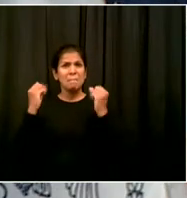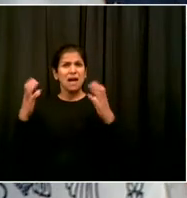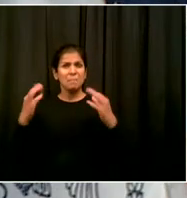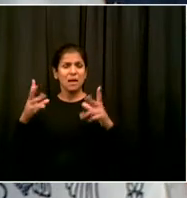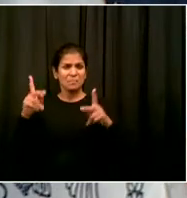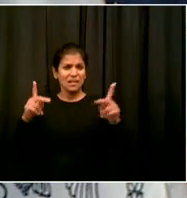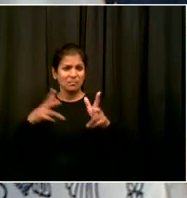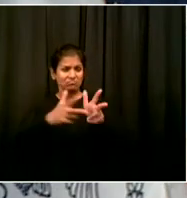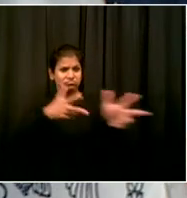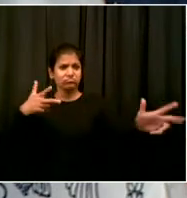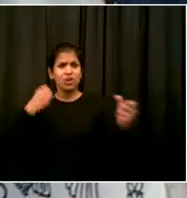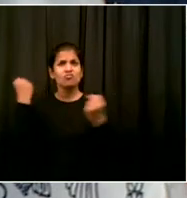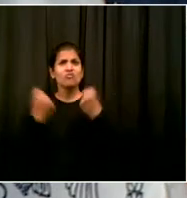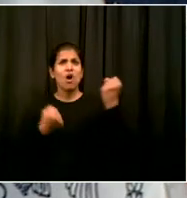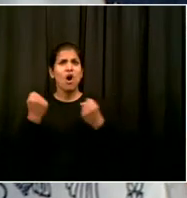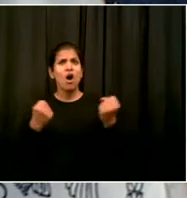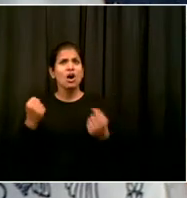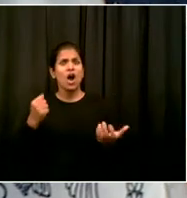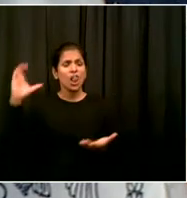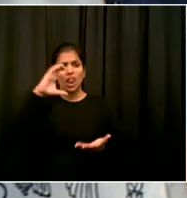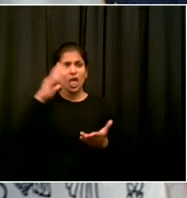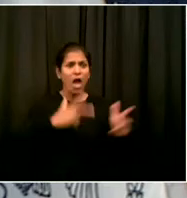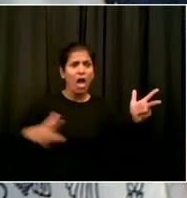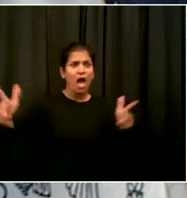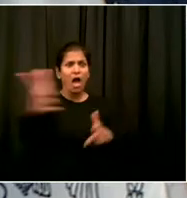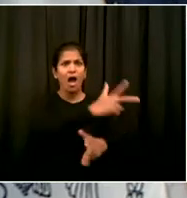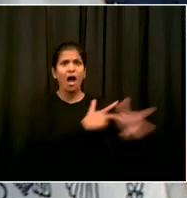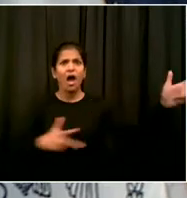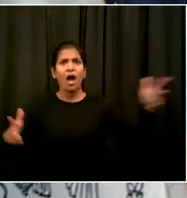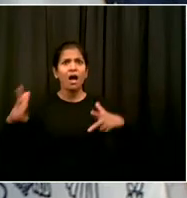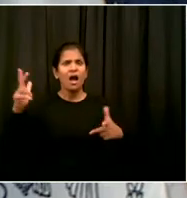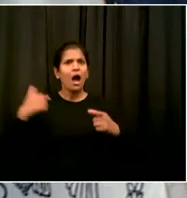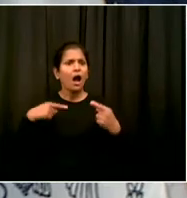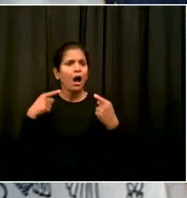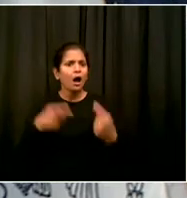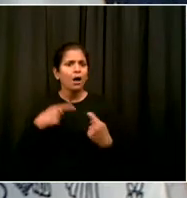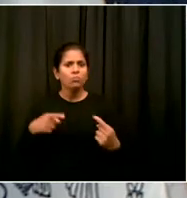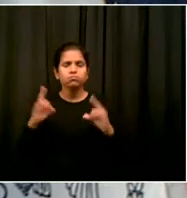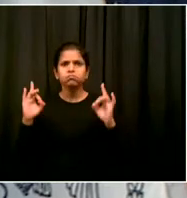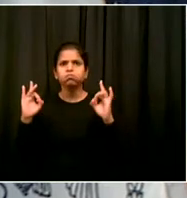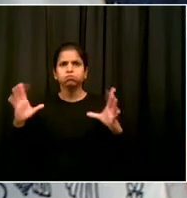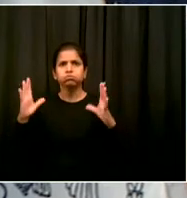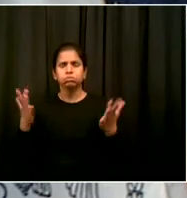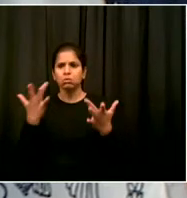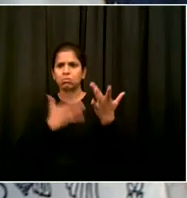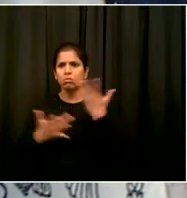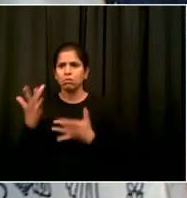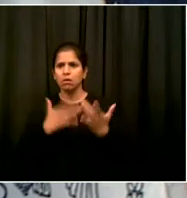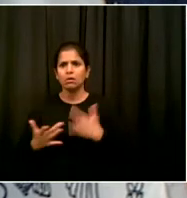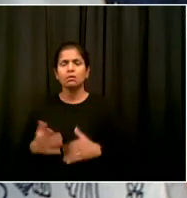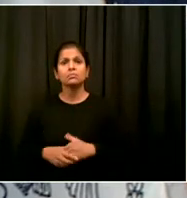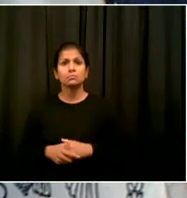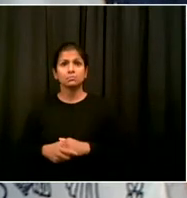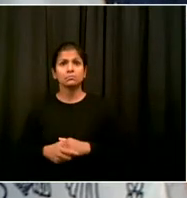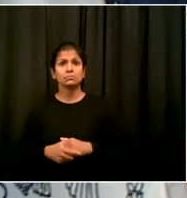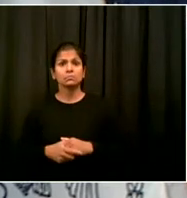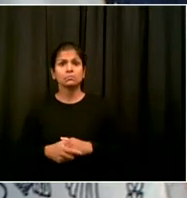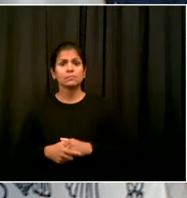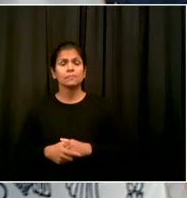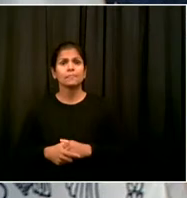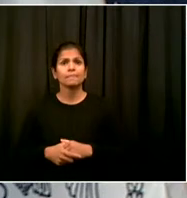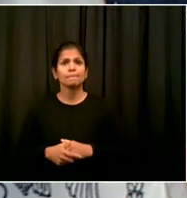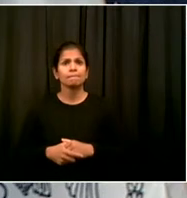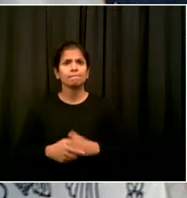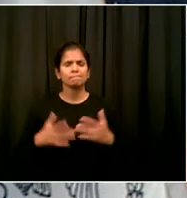and COO Forgione speak to you about this. Because the way this is structured I do not think is going to create the